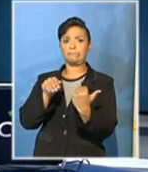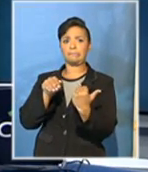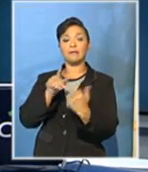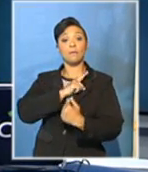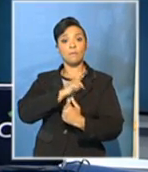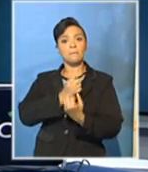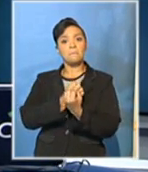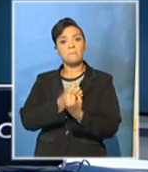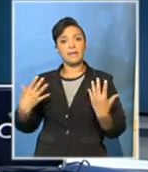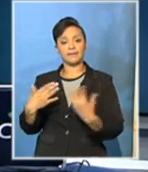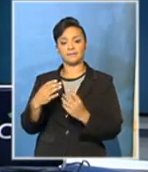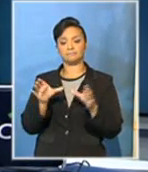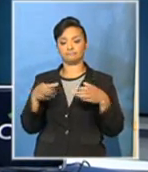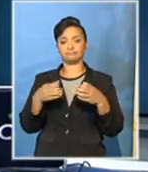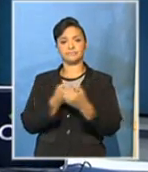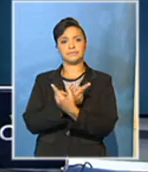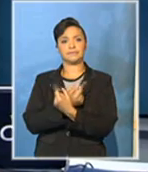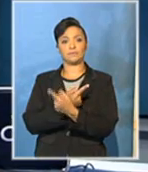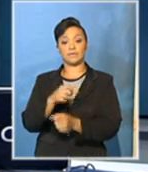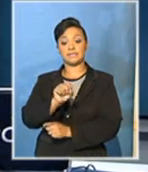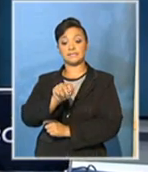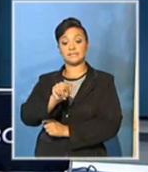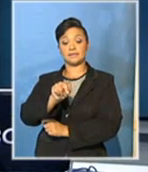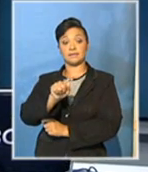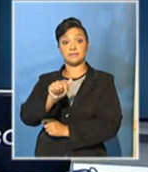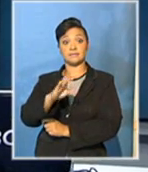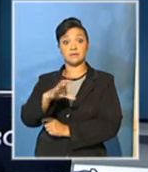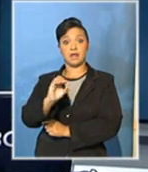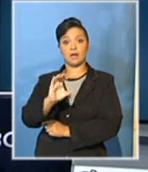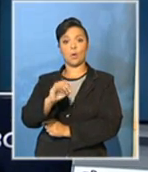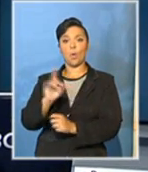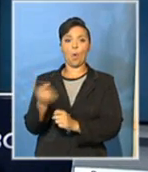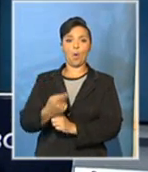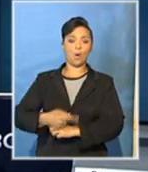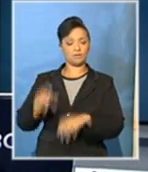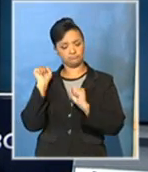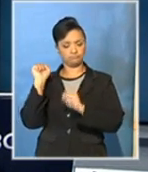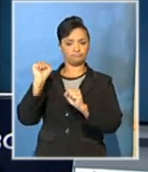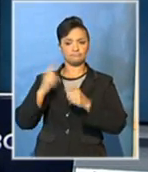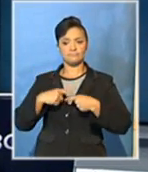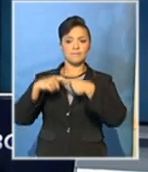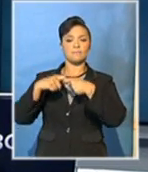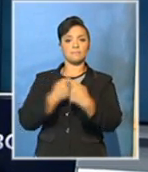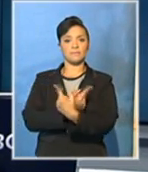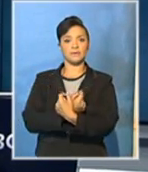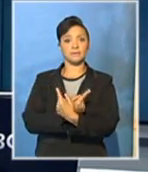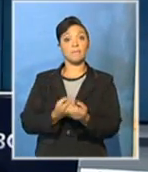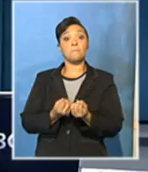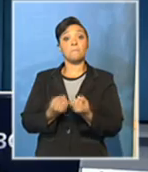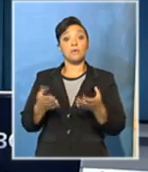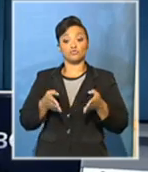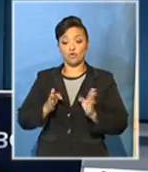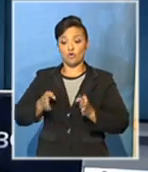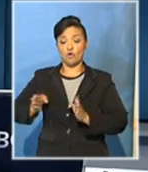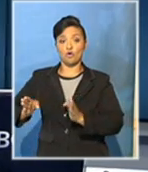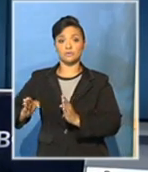to the National Taxi Organization, Santaco, hit the brakes on services. Major roads and highways were blocked,